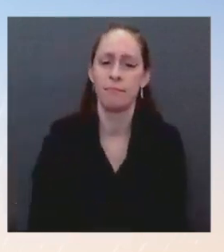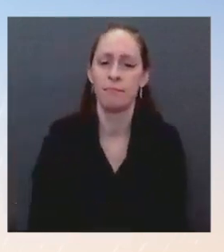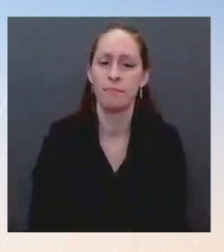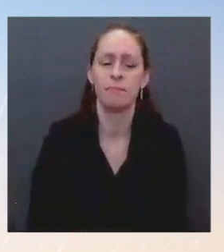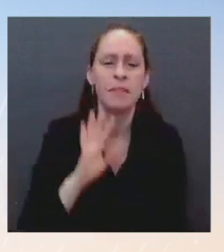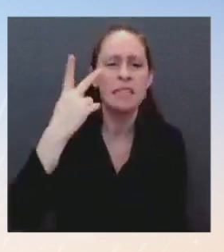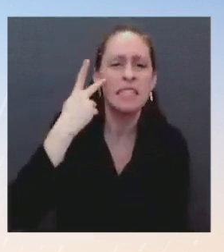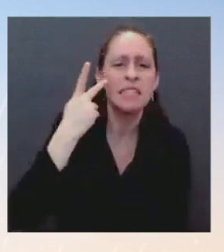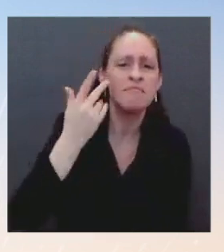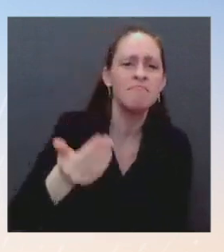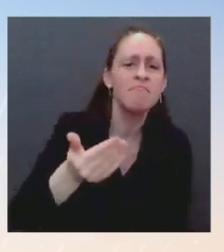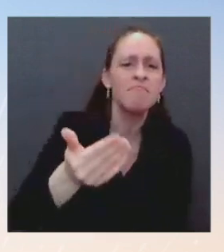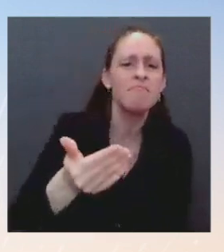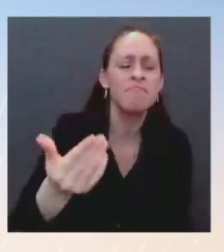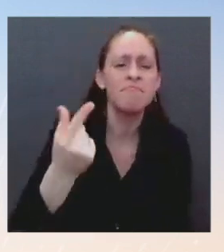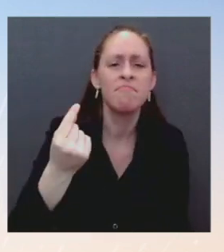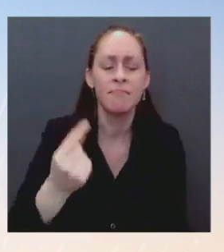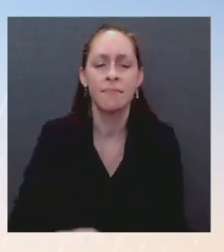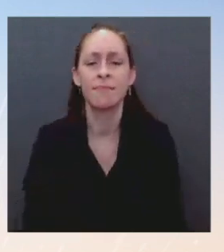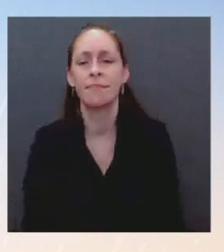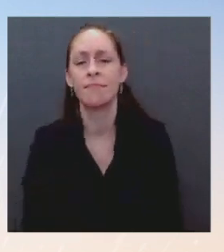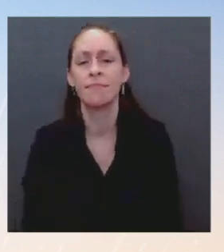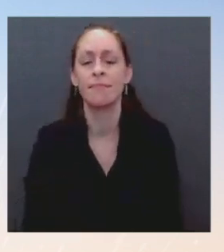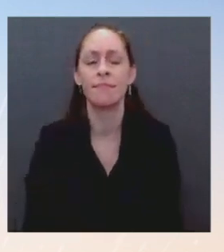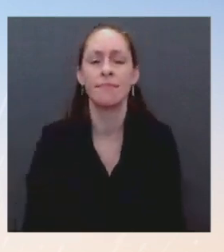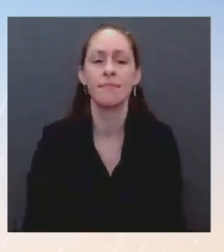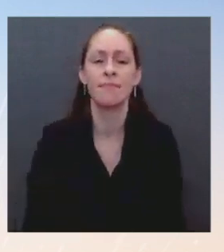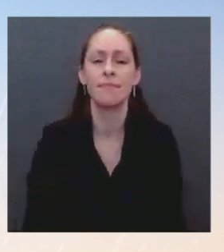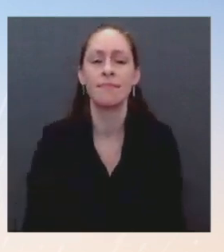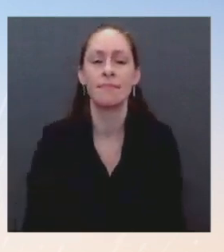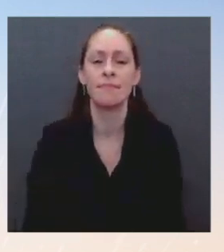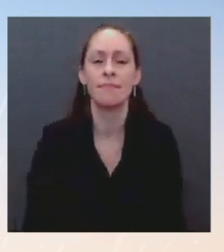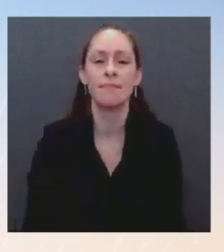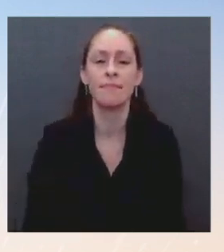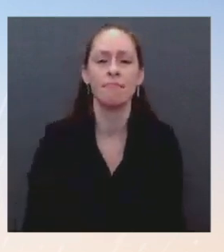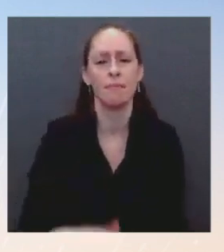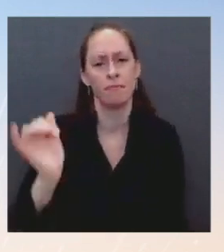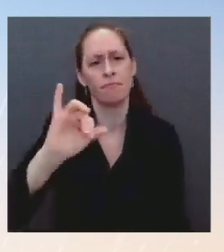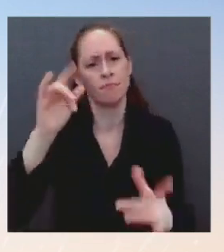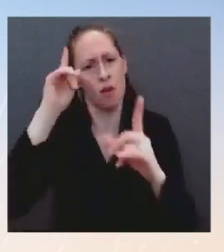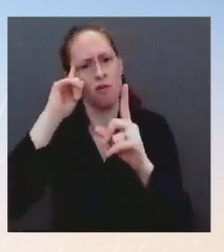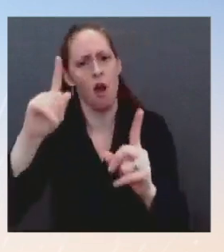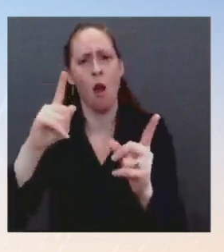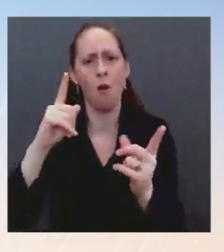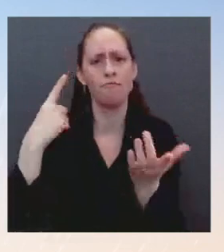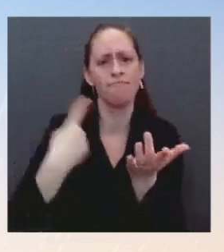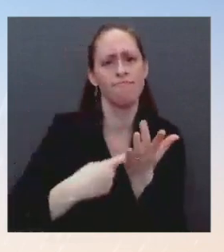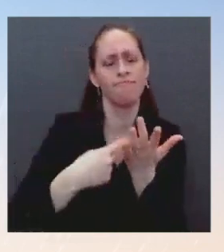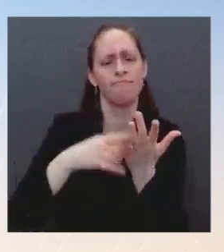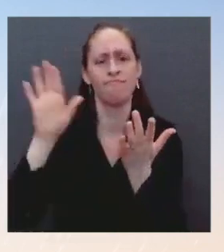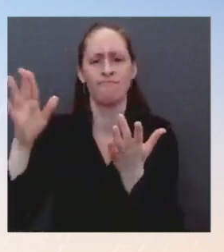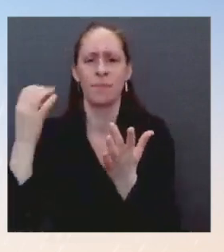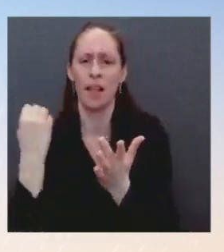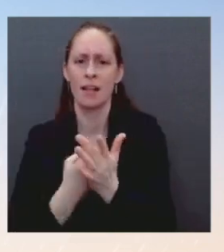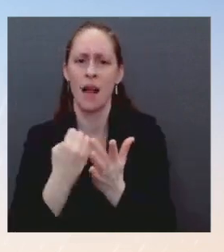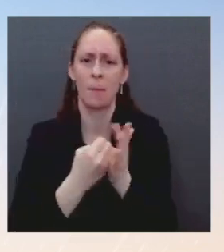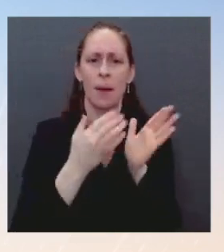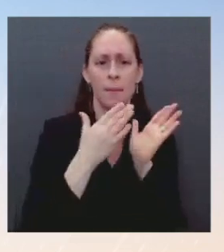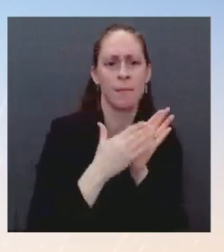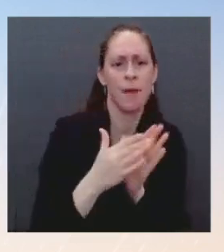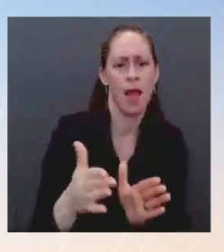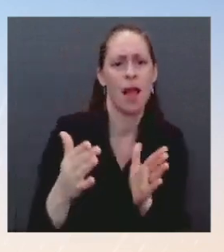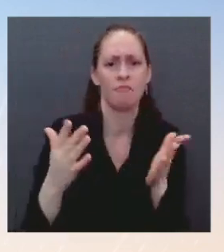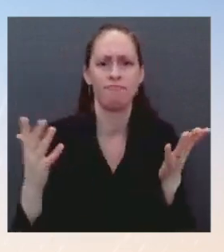speak about his economic agenda and what steps he's taking to make people's lives better, to lower costs for Americans, to rebuild their